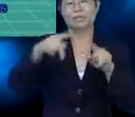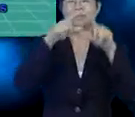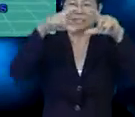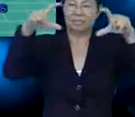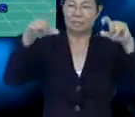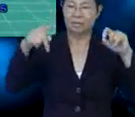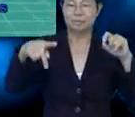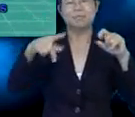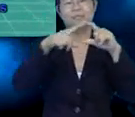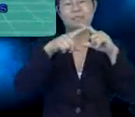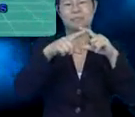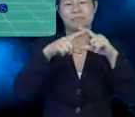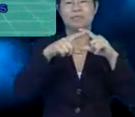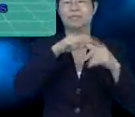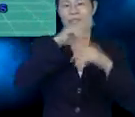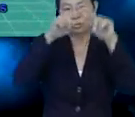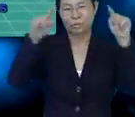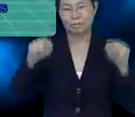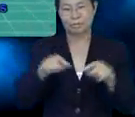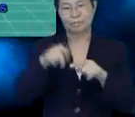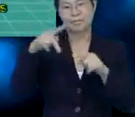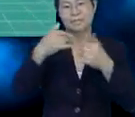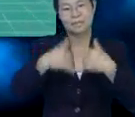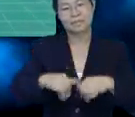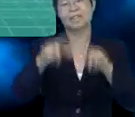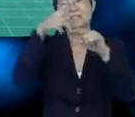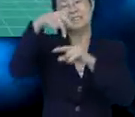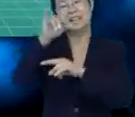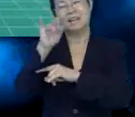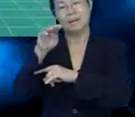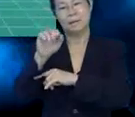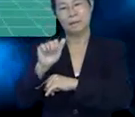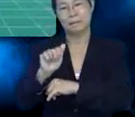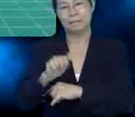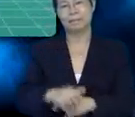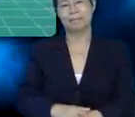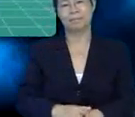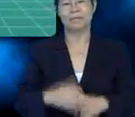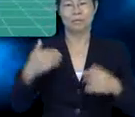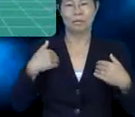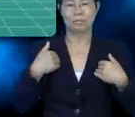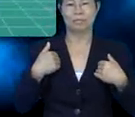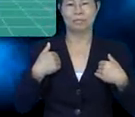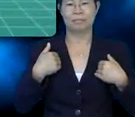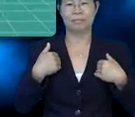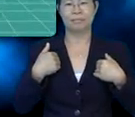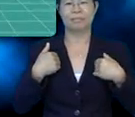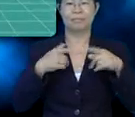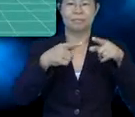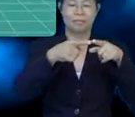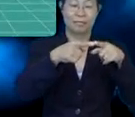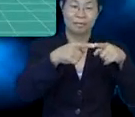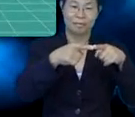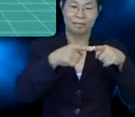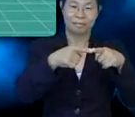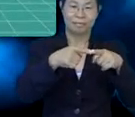Triangular prisms, triangular prisms, rectangular As square prisms are still prisms. And they